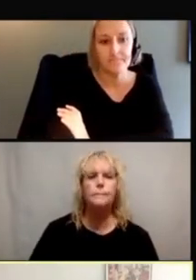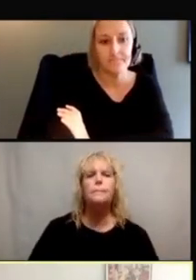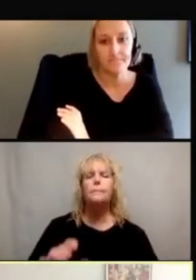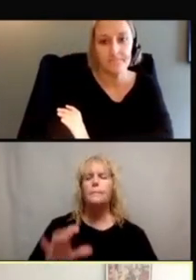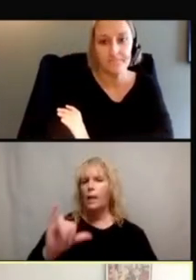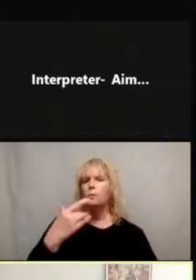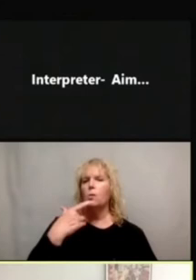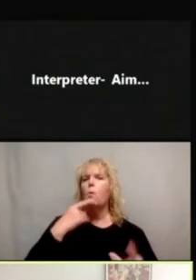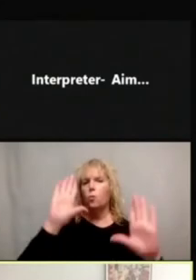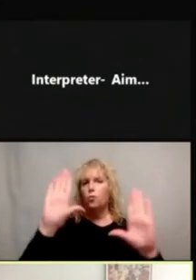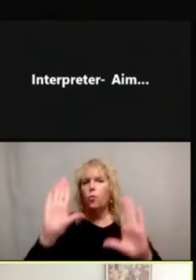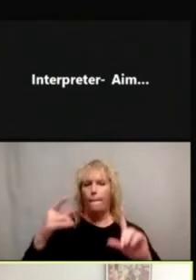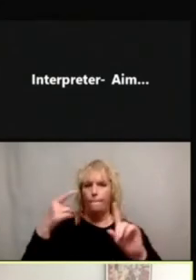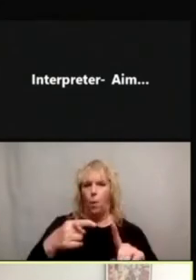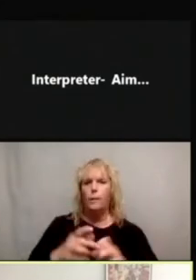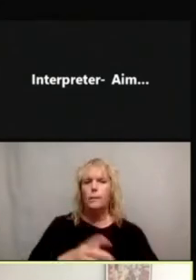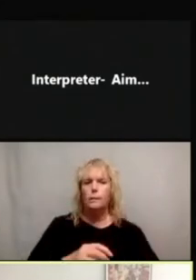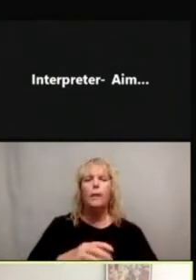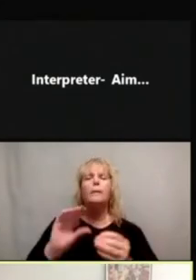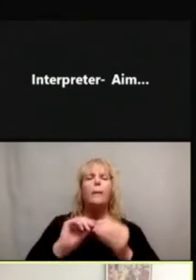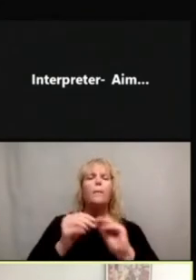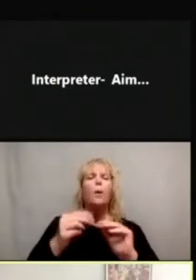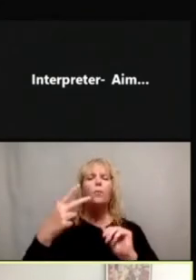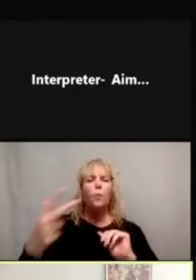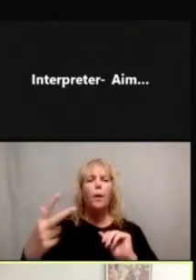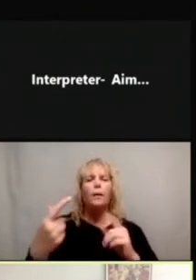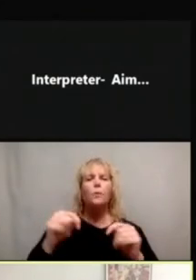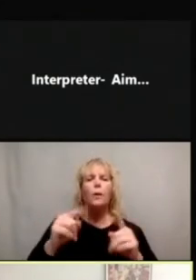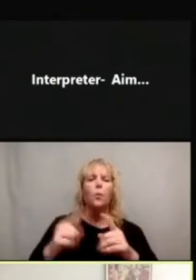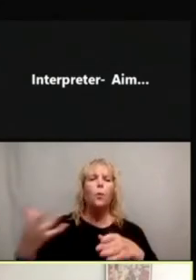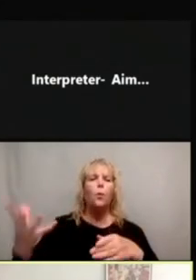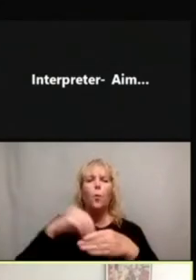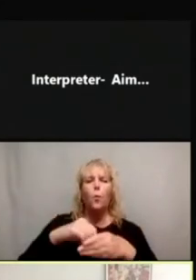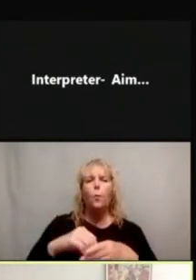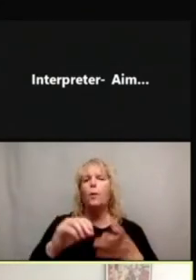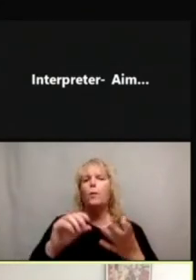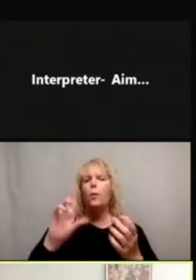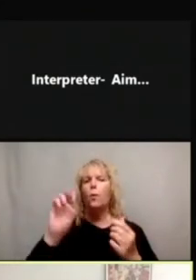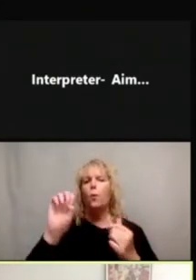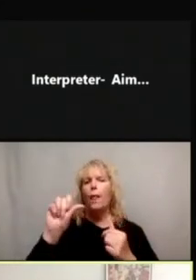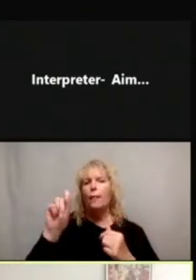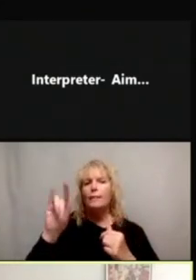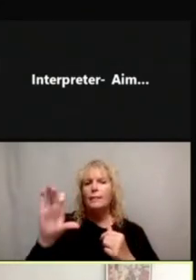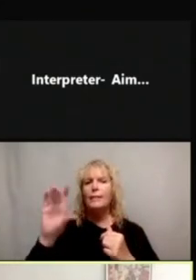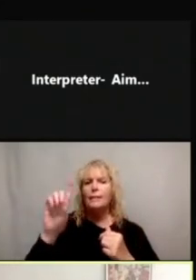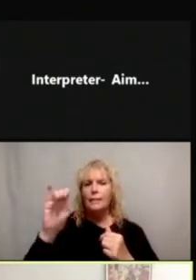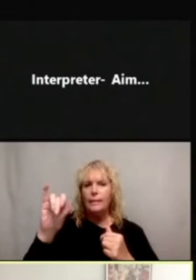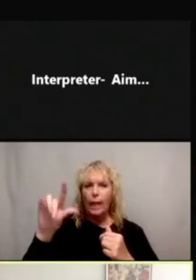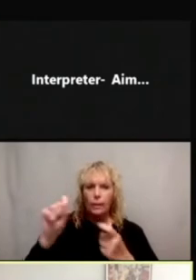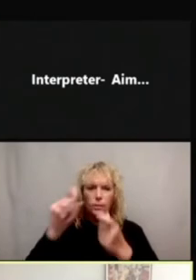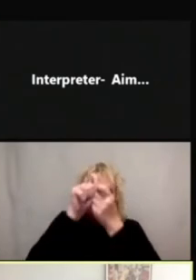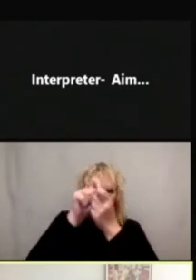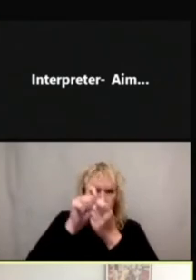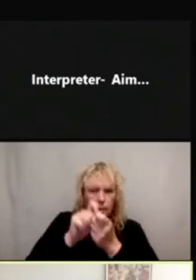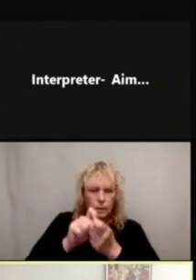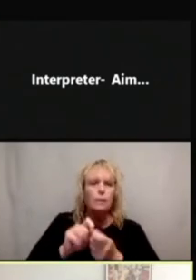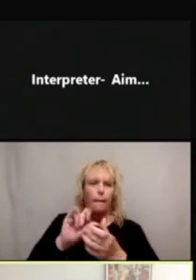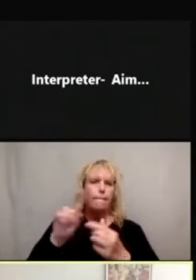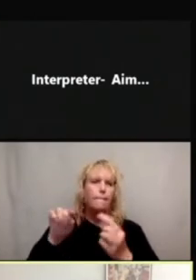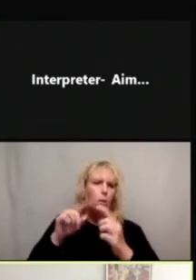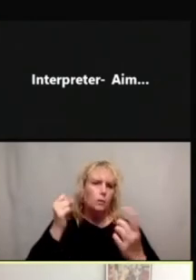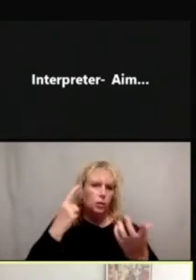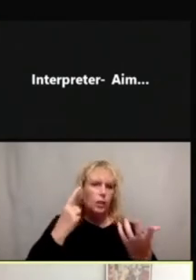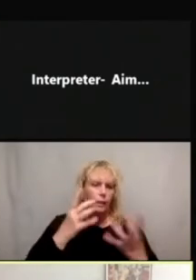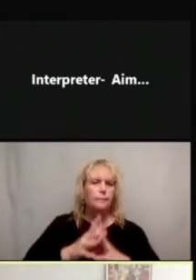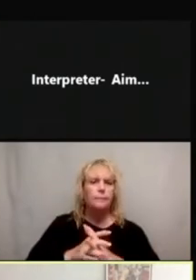So, number three, incorporating realistic details that aid understanding. That's a great, great segue from our point about the inhaler